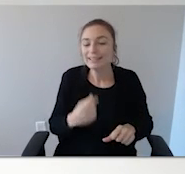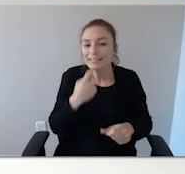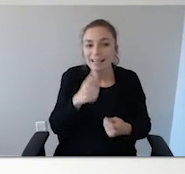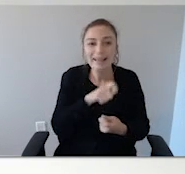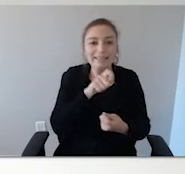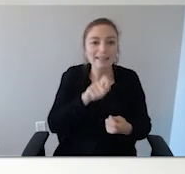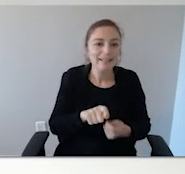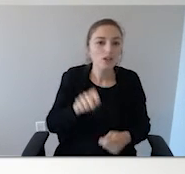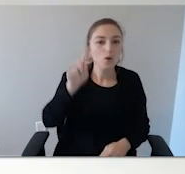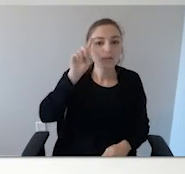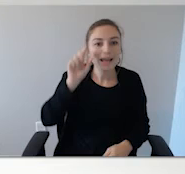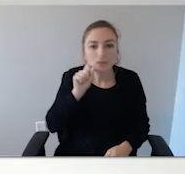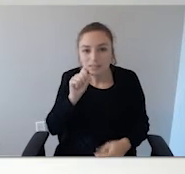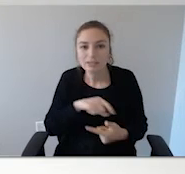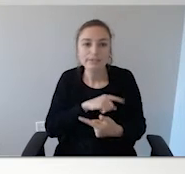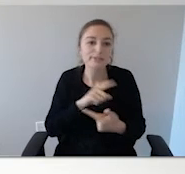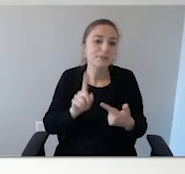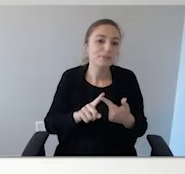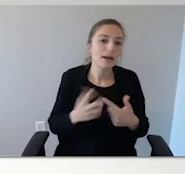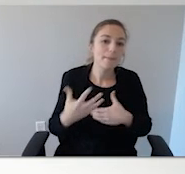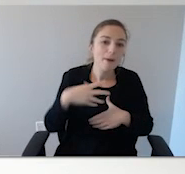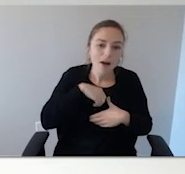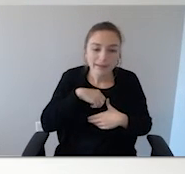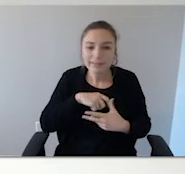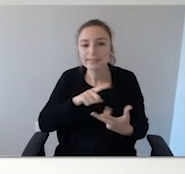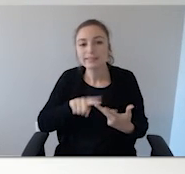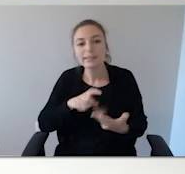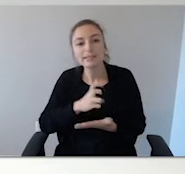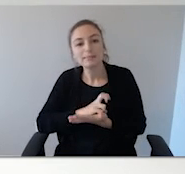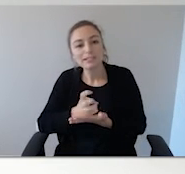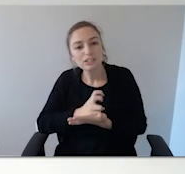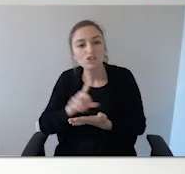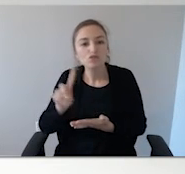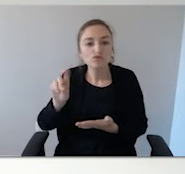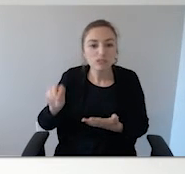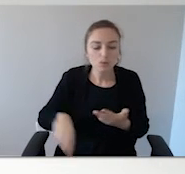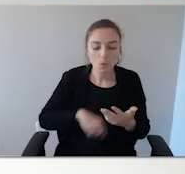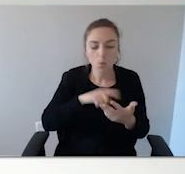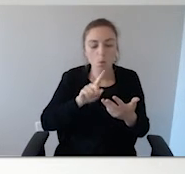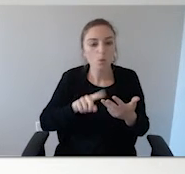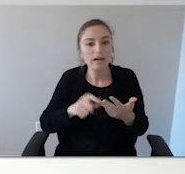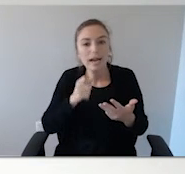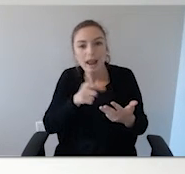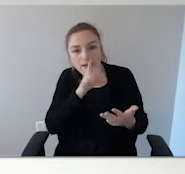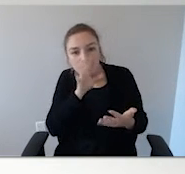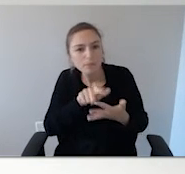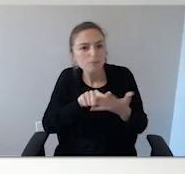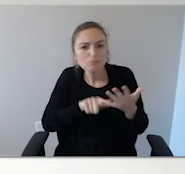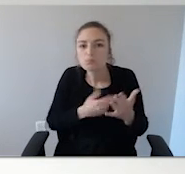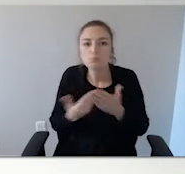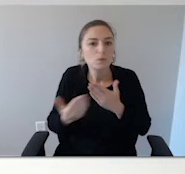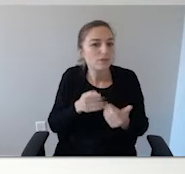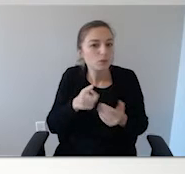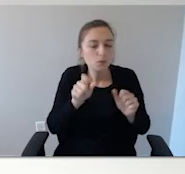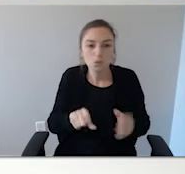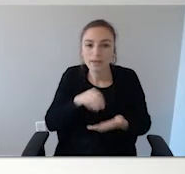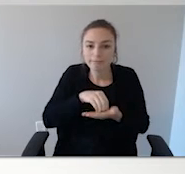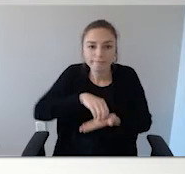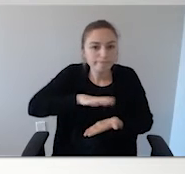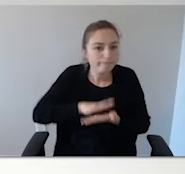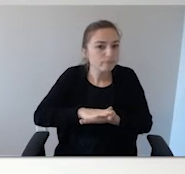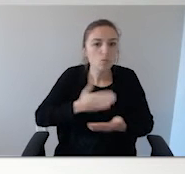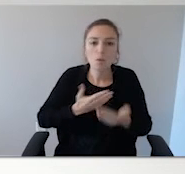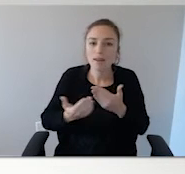syndrome, autism, seizure disorder, language impairment, nonverbal, whatever it is that you need to put on there, you could put on there.